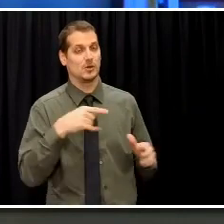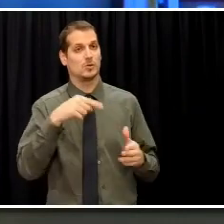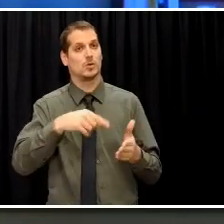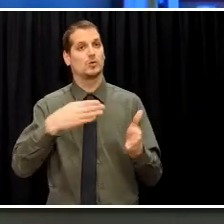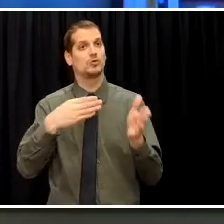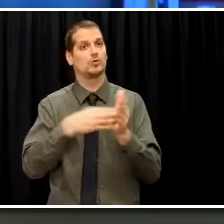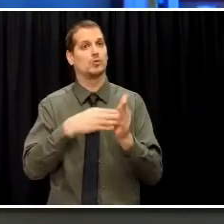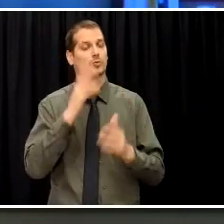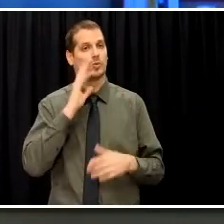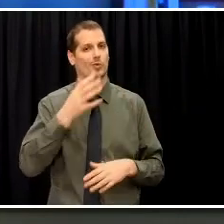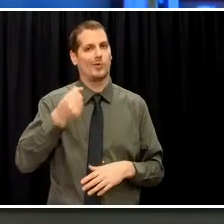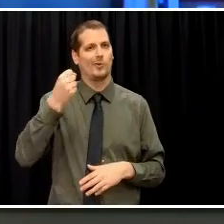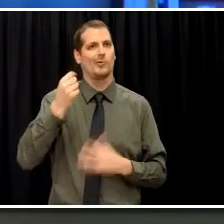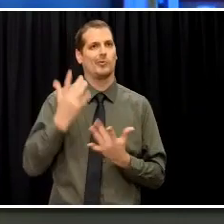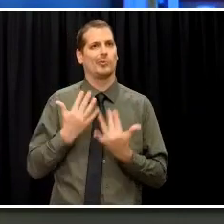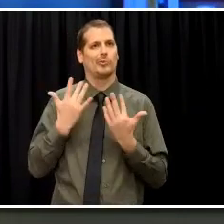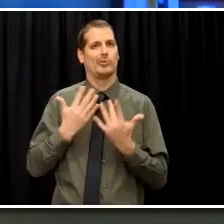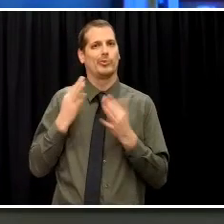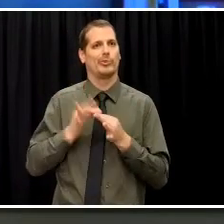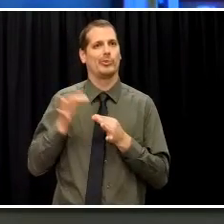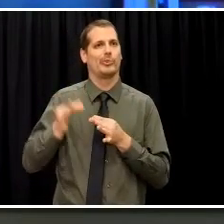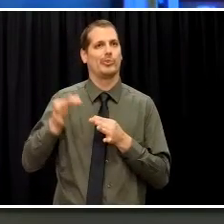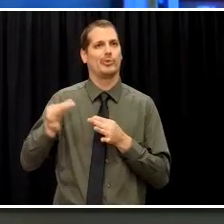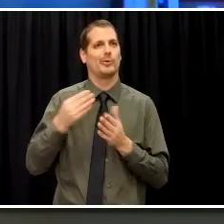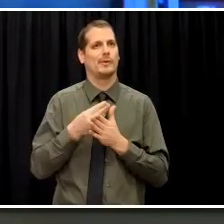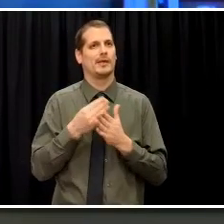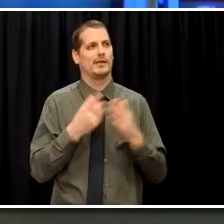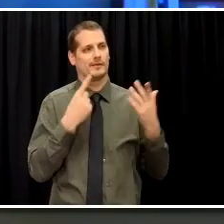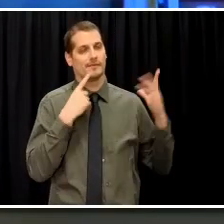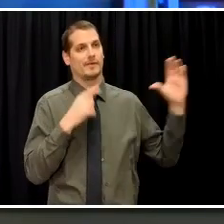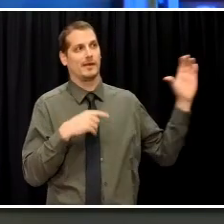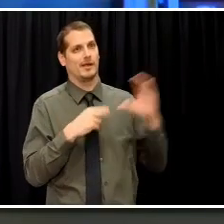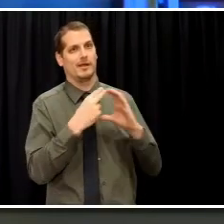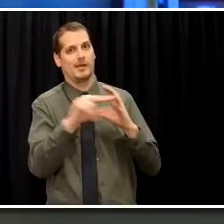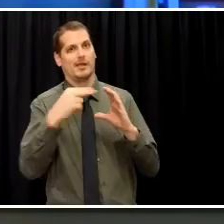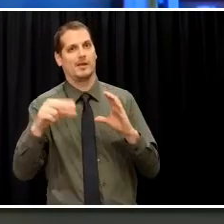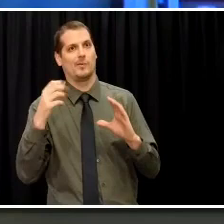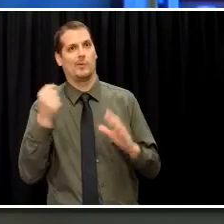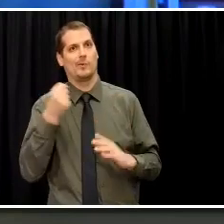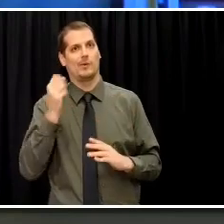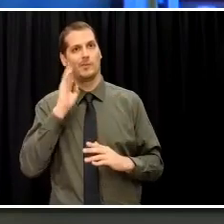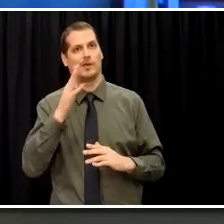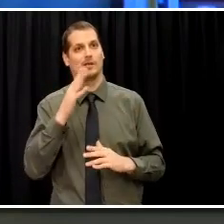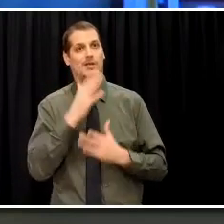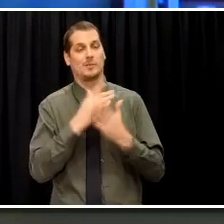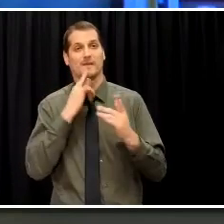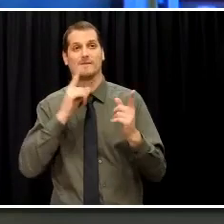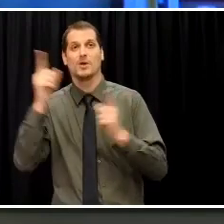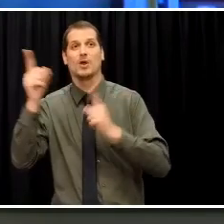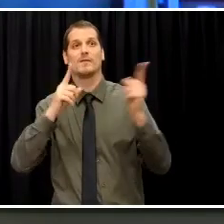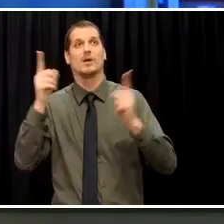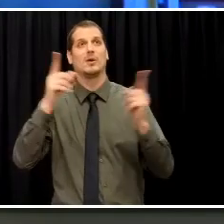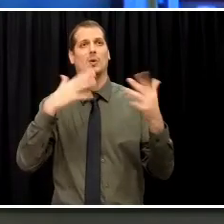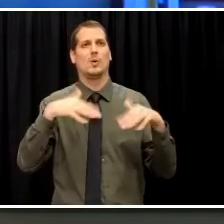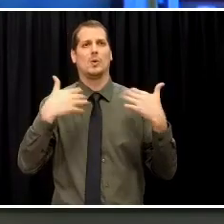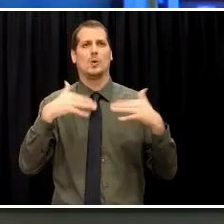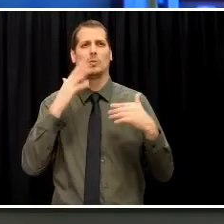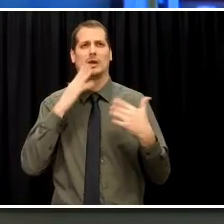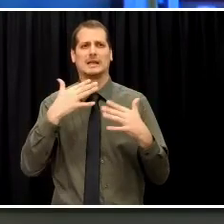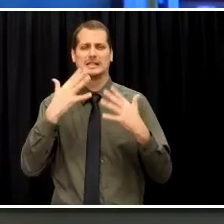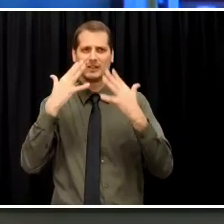resources out to some of our most remote communities, that's going to be a shame.